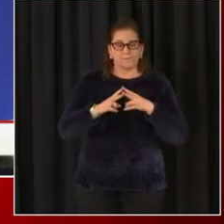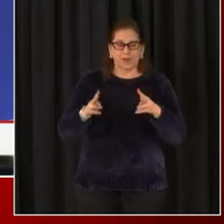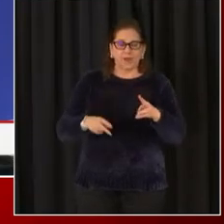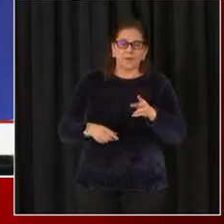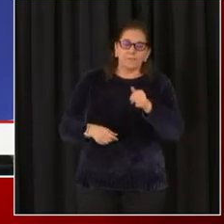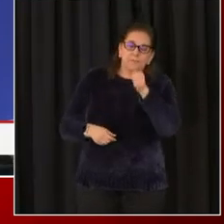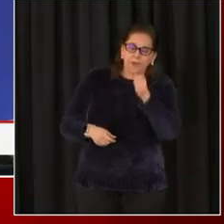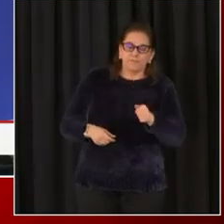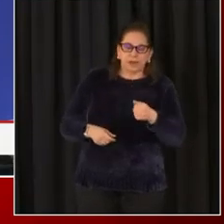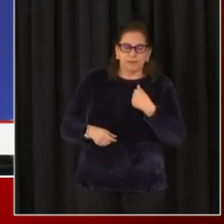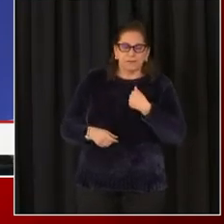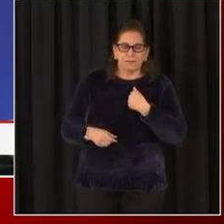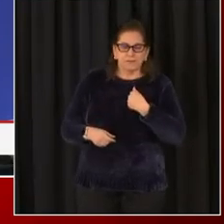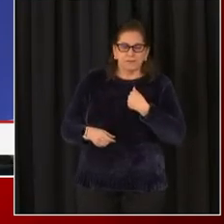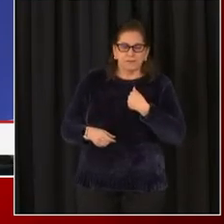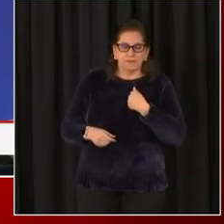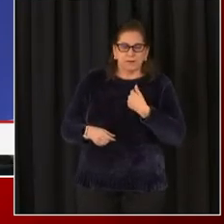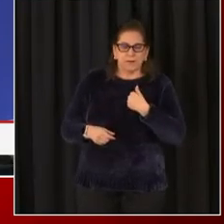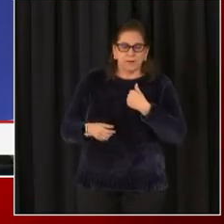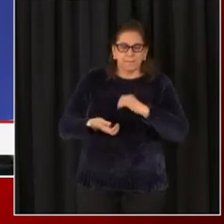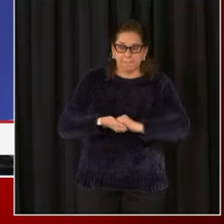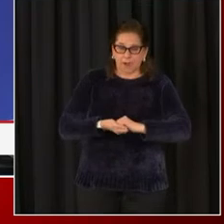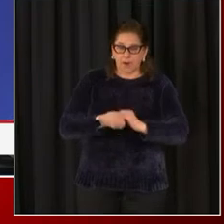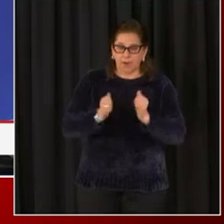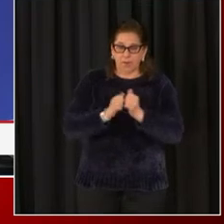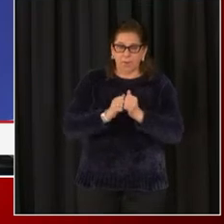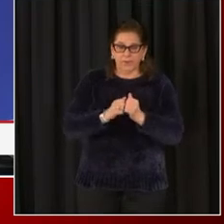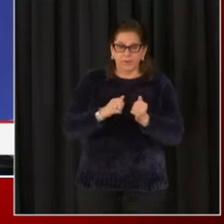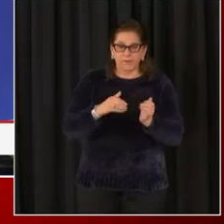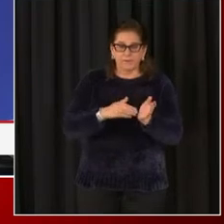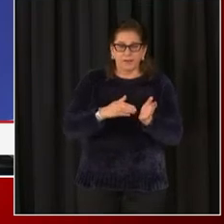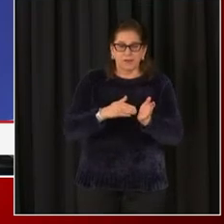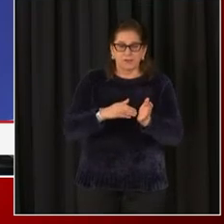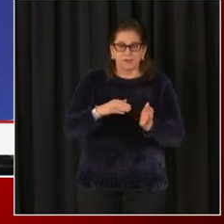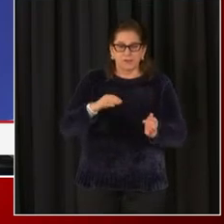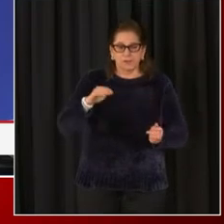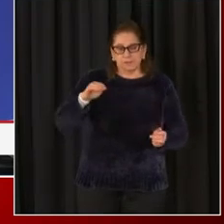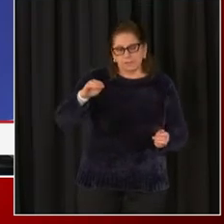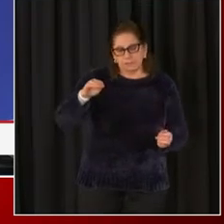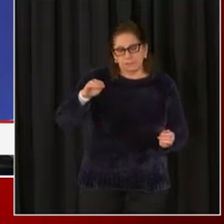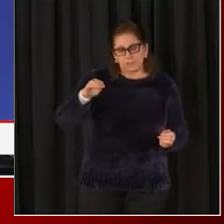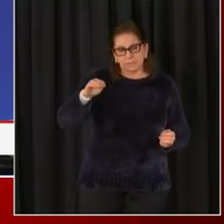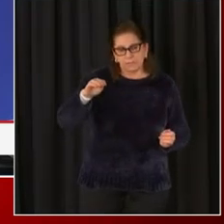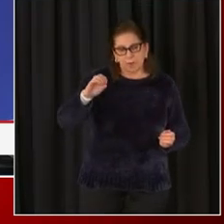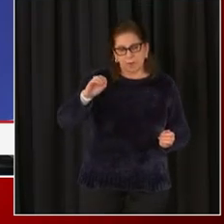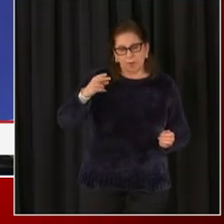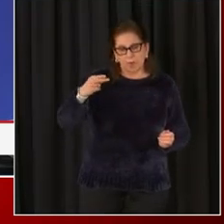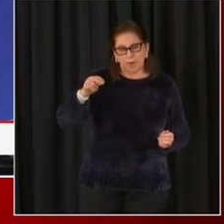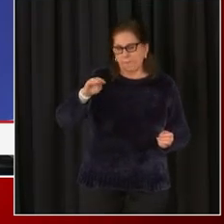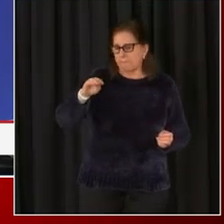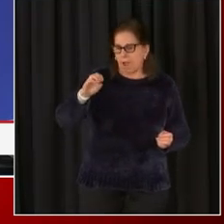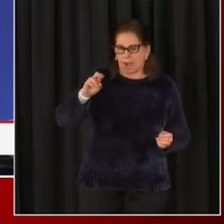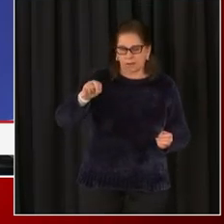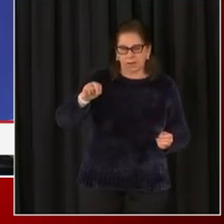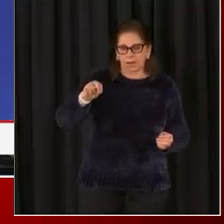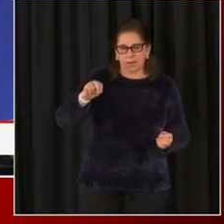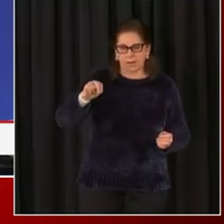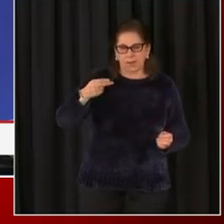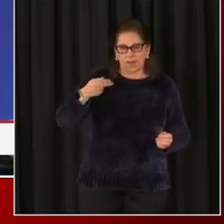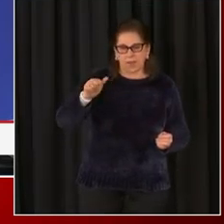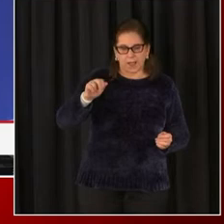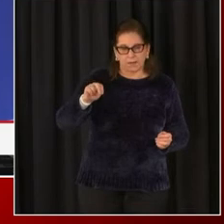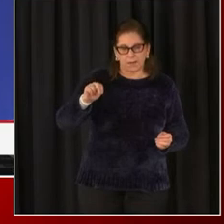been a great partner with Dr. Brian Monaghan, the, uh, the physician at the office of the attending physician who established the